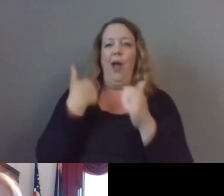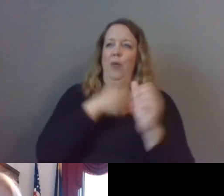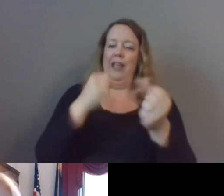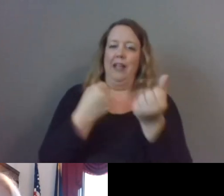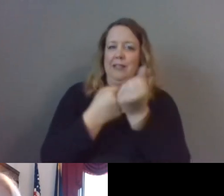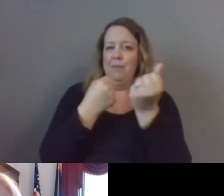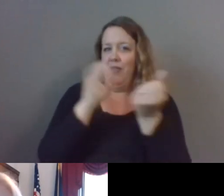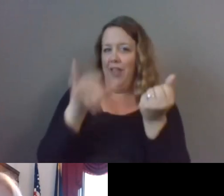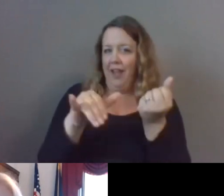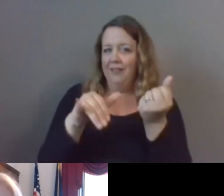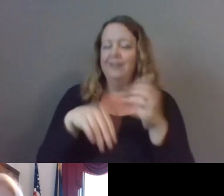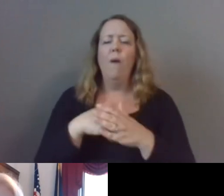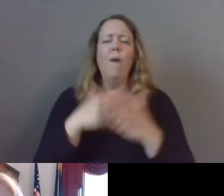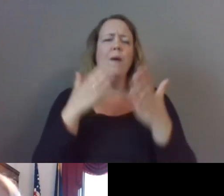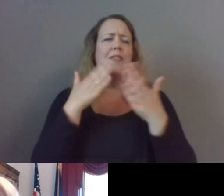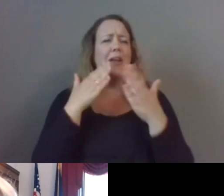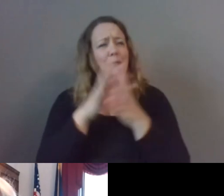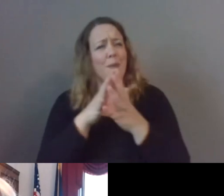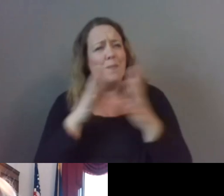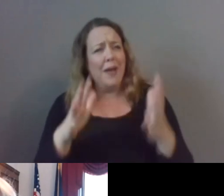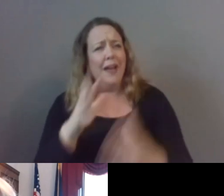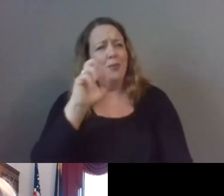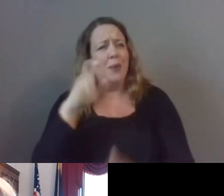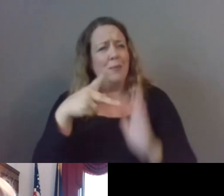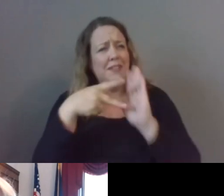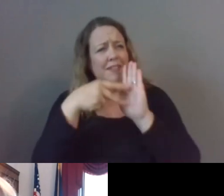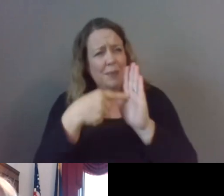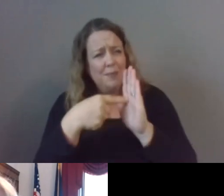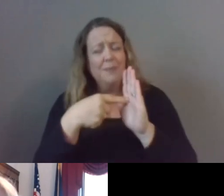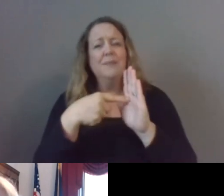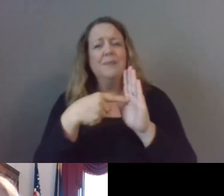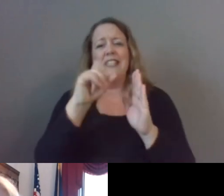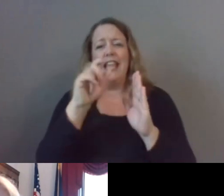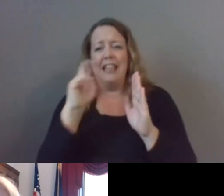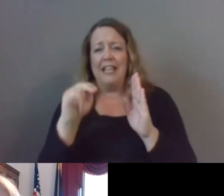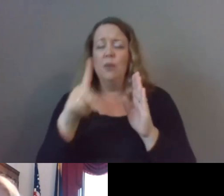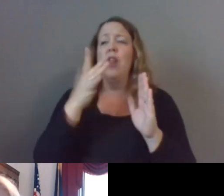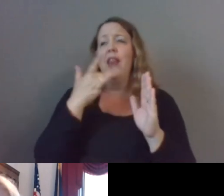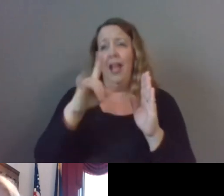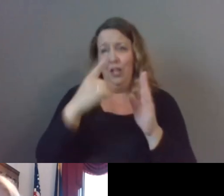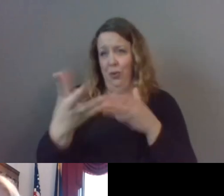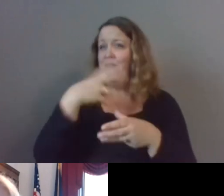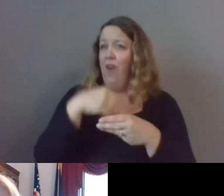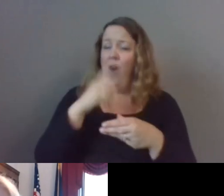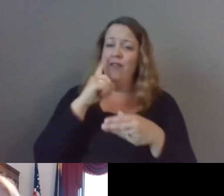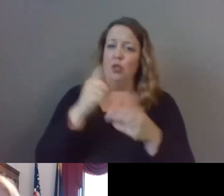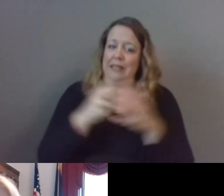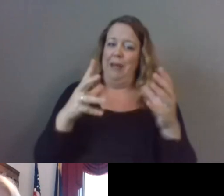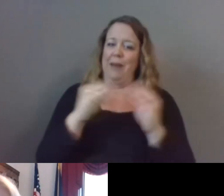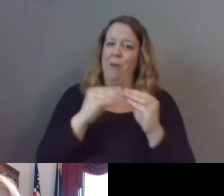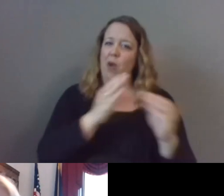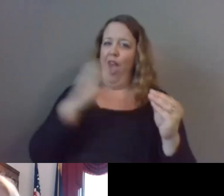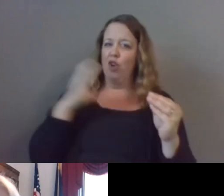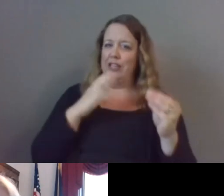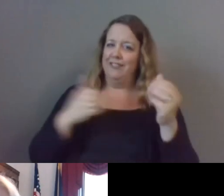Thank you so much, Representative Scanlon. We're so honored and lucky to have you working to expand the mentoring movement in Congress. I'm going to